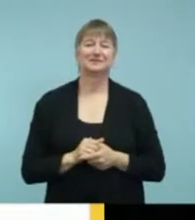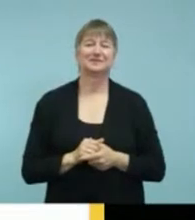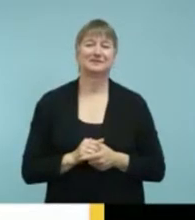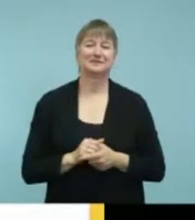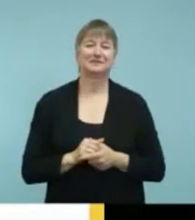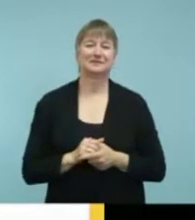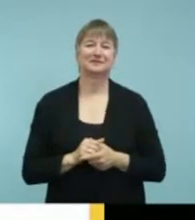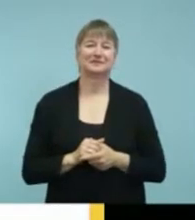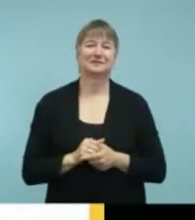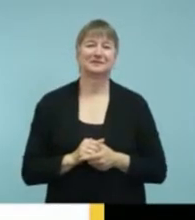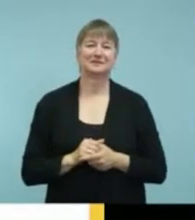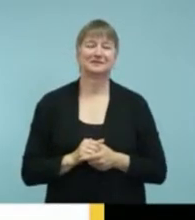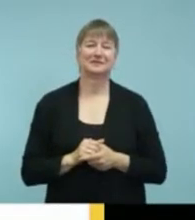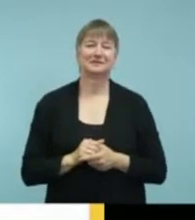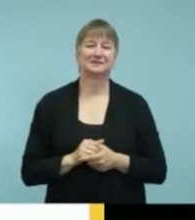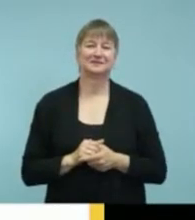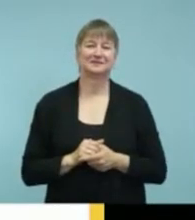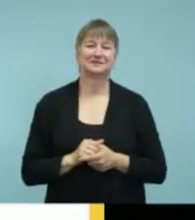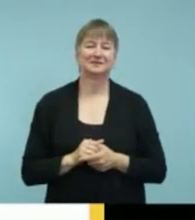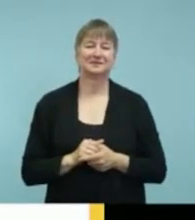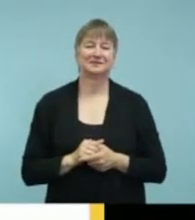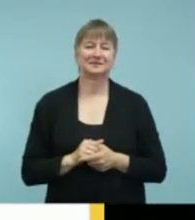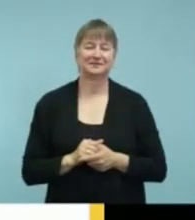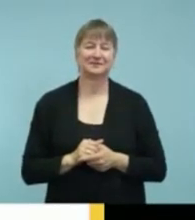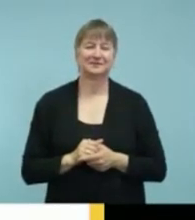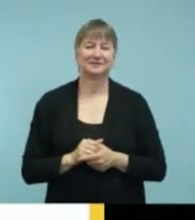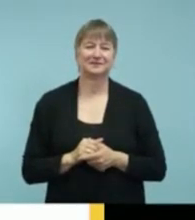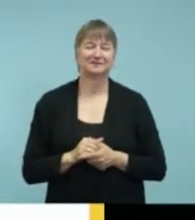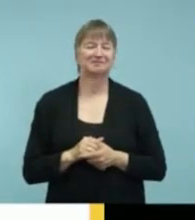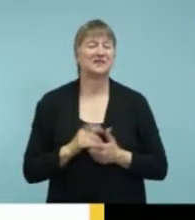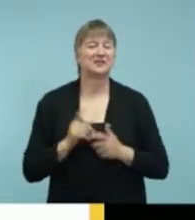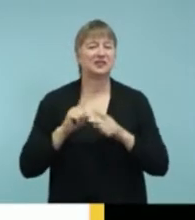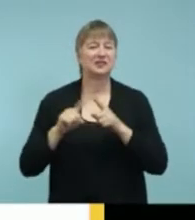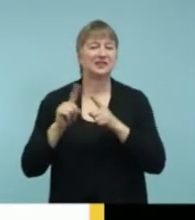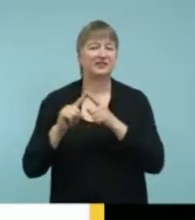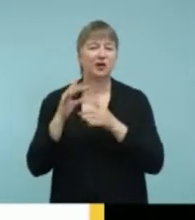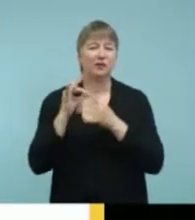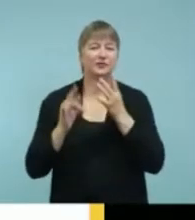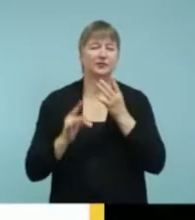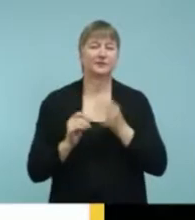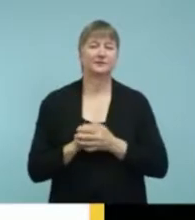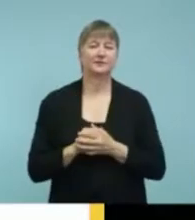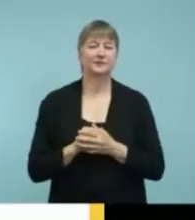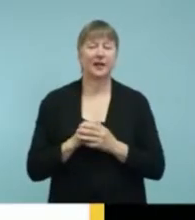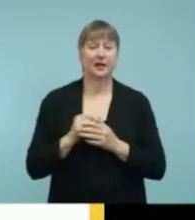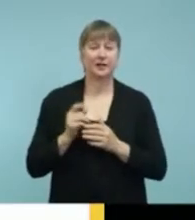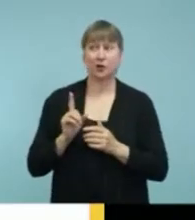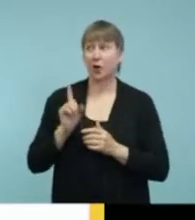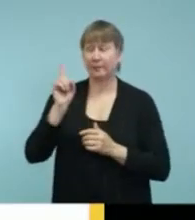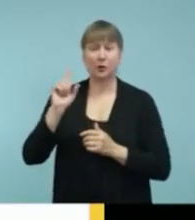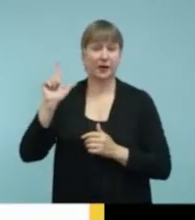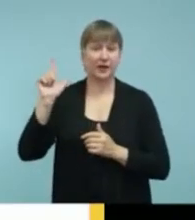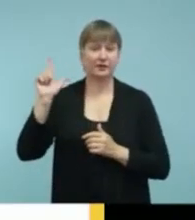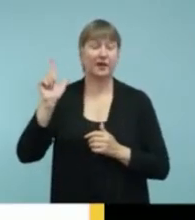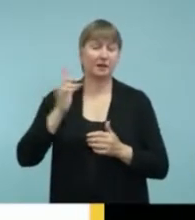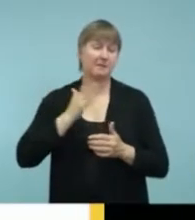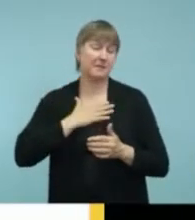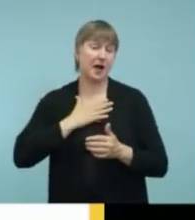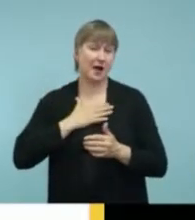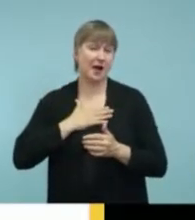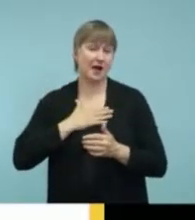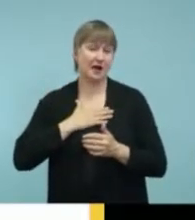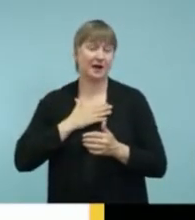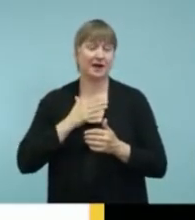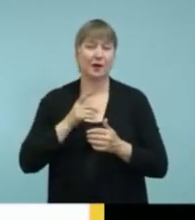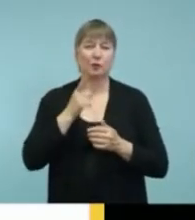So there are different products that are out there. In the upper left hand corner is the product that I have. It comes in kind of two